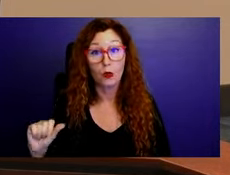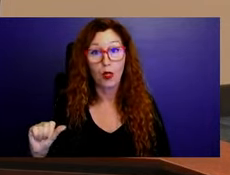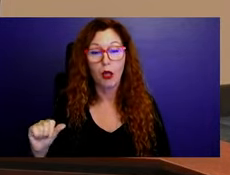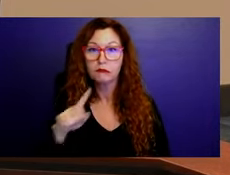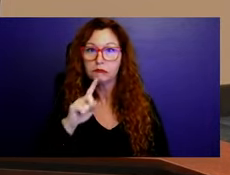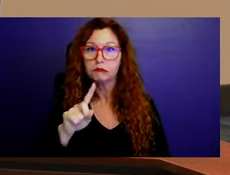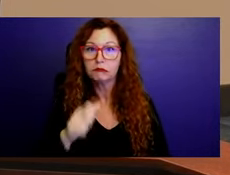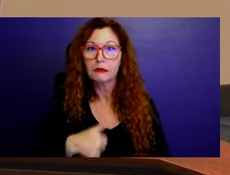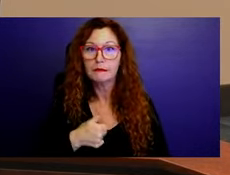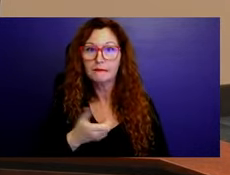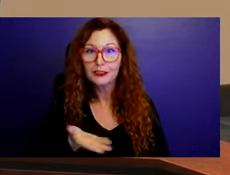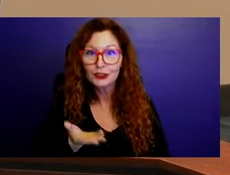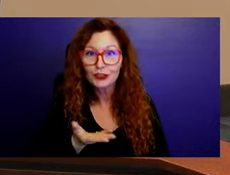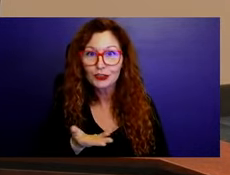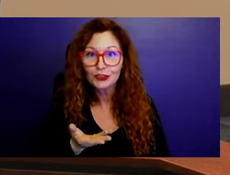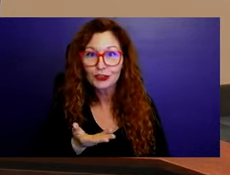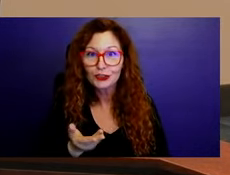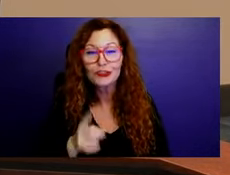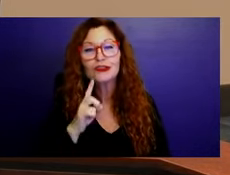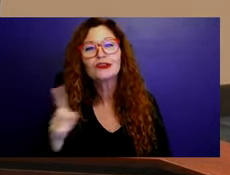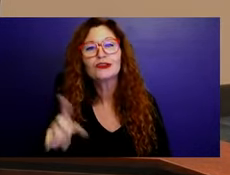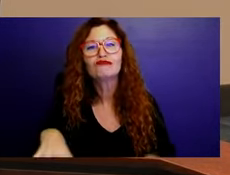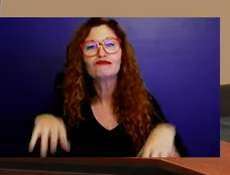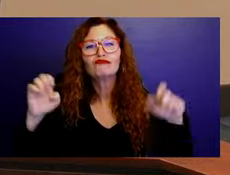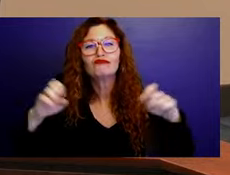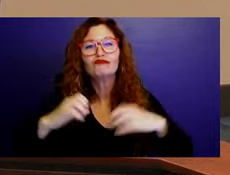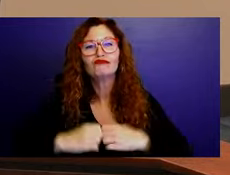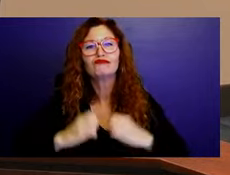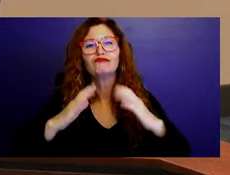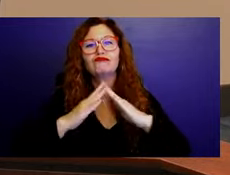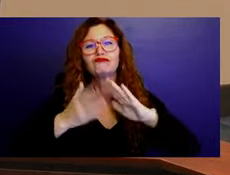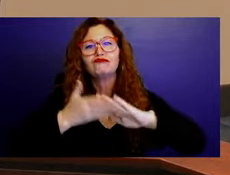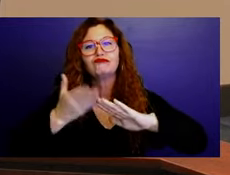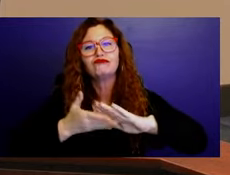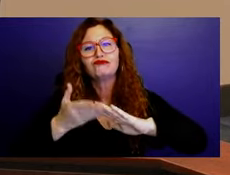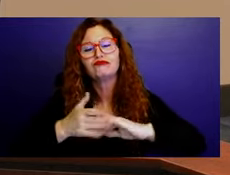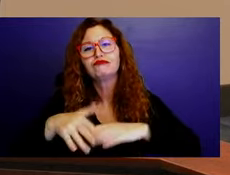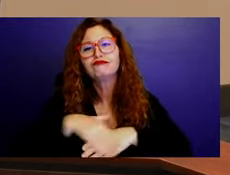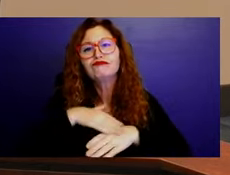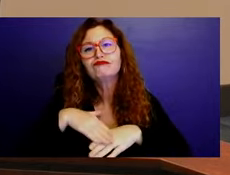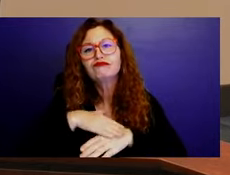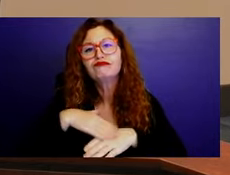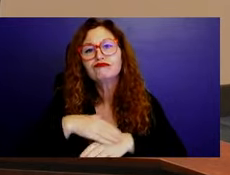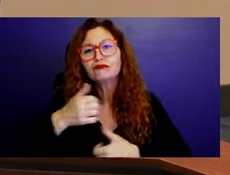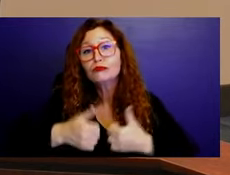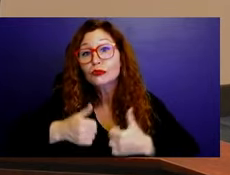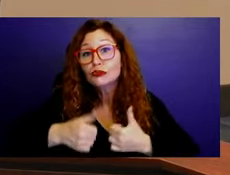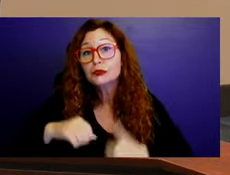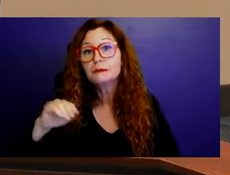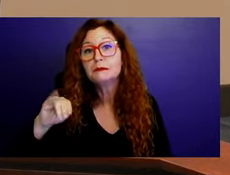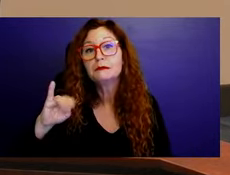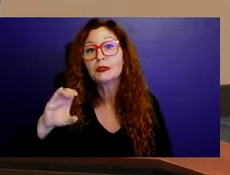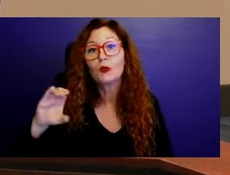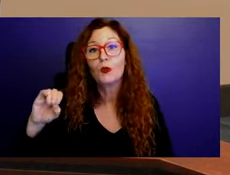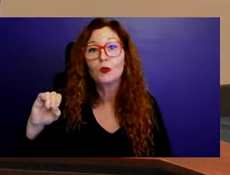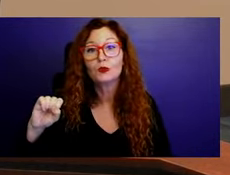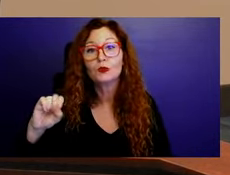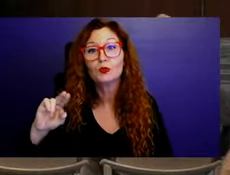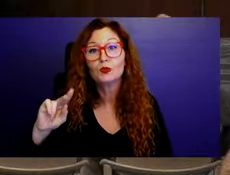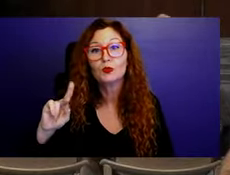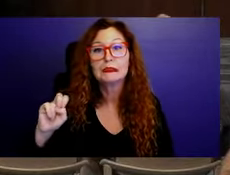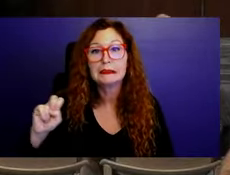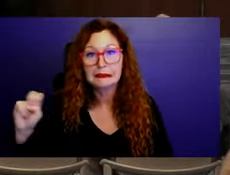Nation. So there's a lot of history here. that we don't know. So this is just the tip of the iceberg. But thank you. And we will be back.